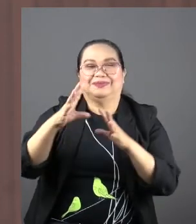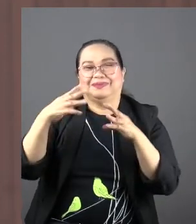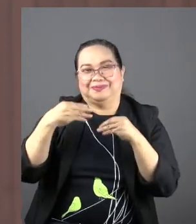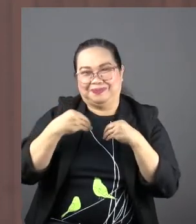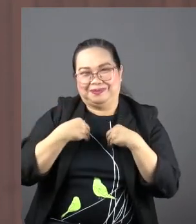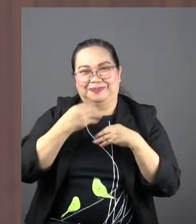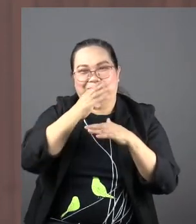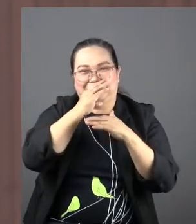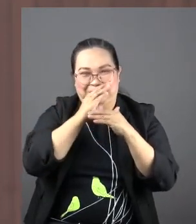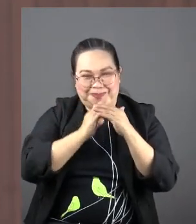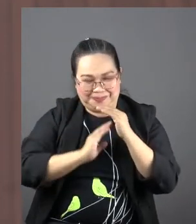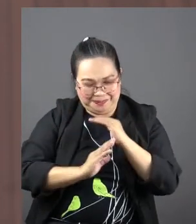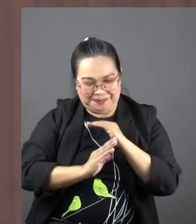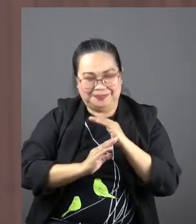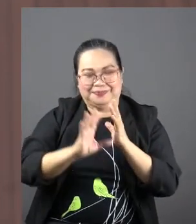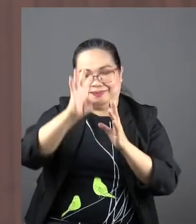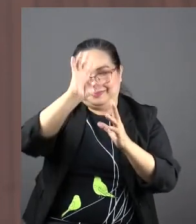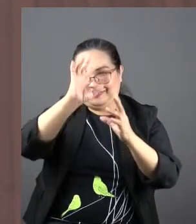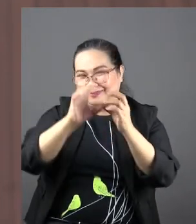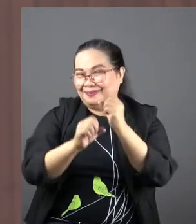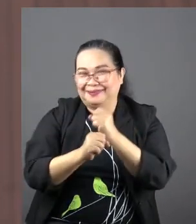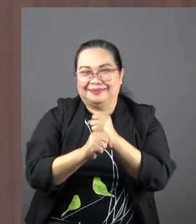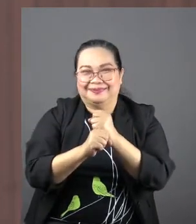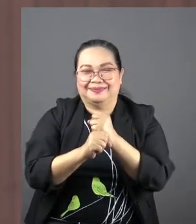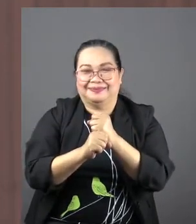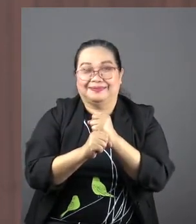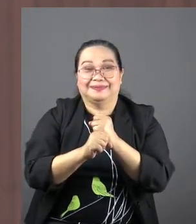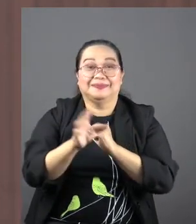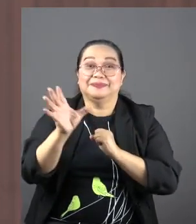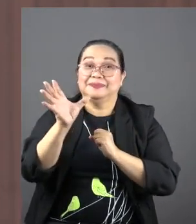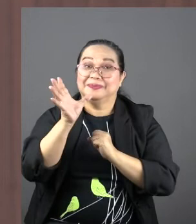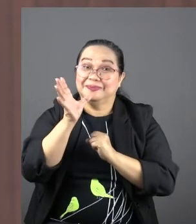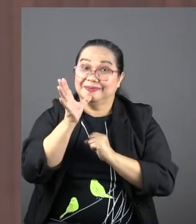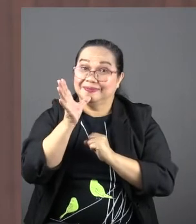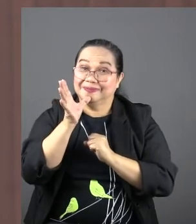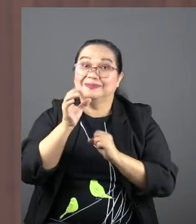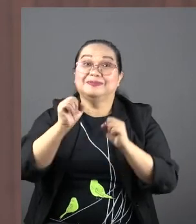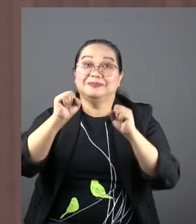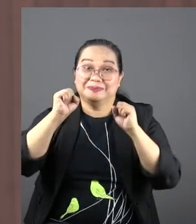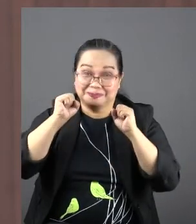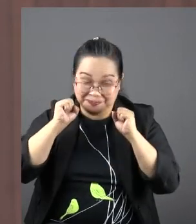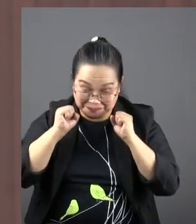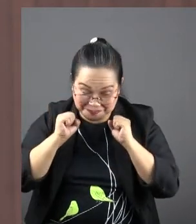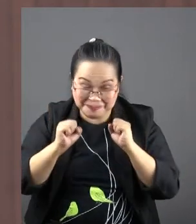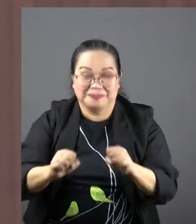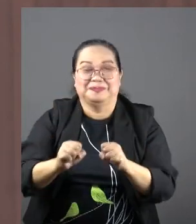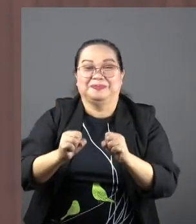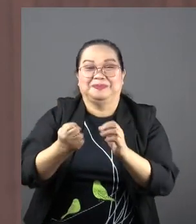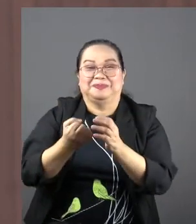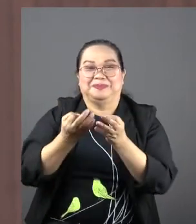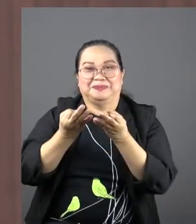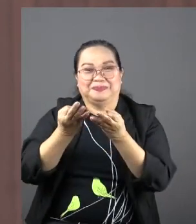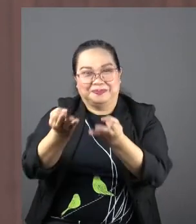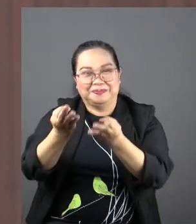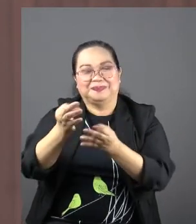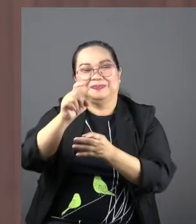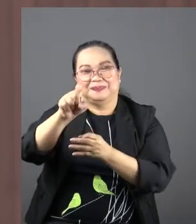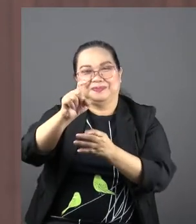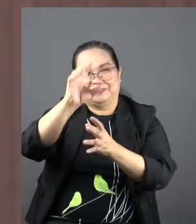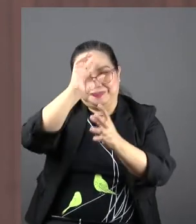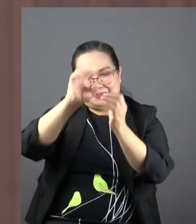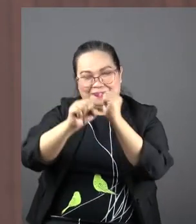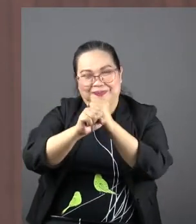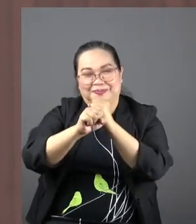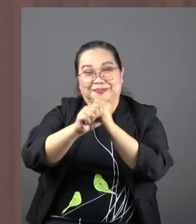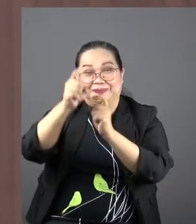humility and as part of trust. And mothers, you can. You can when you've raised them right. You need to trust your